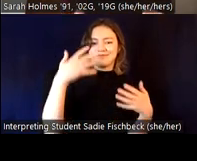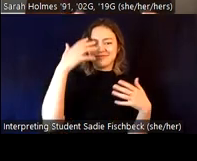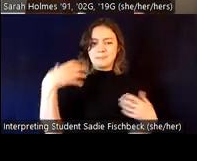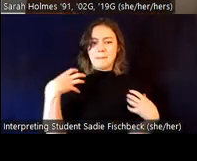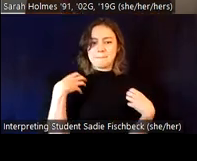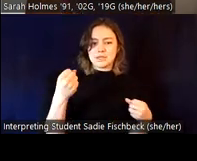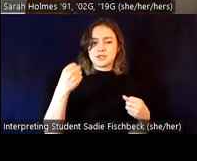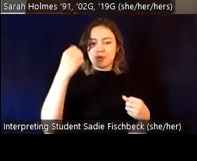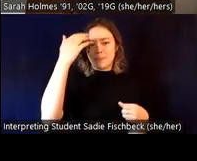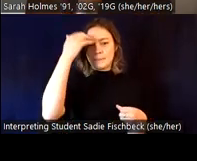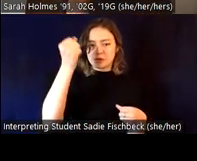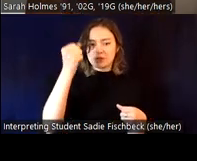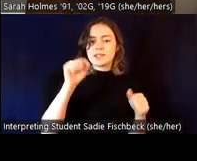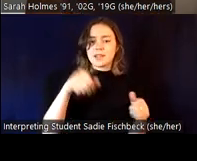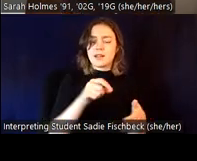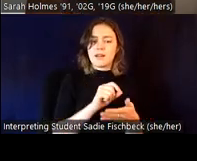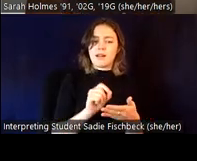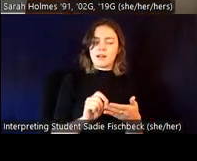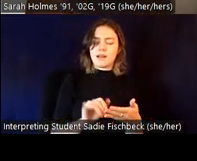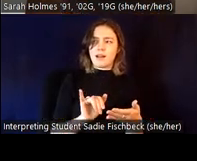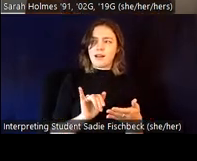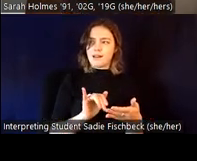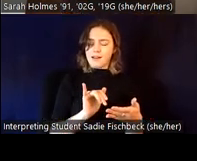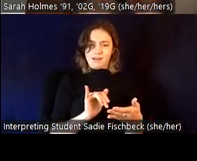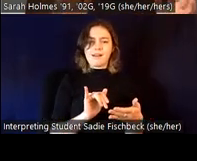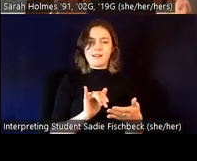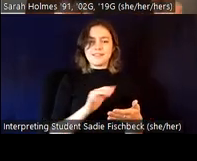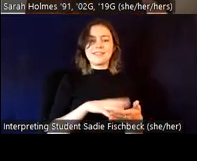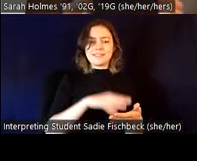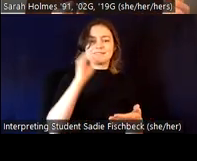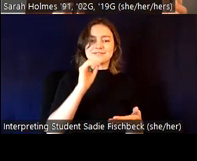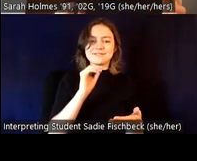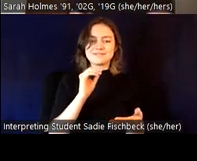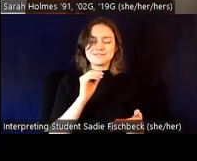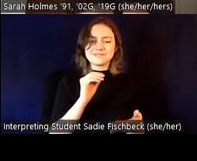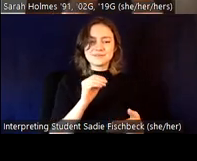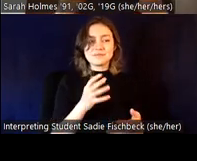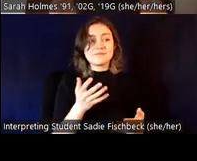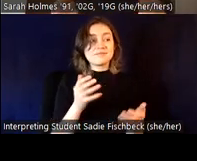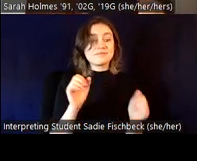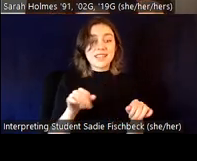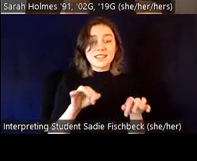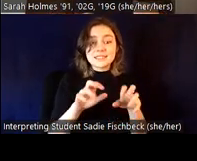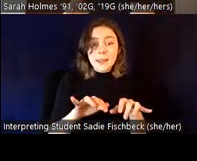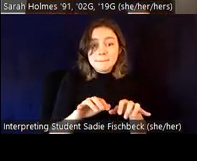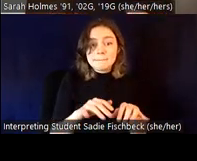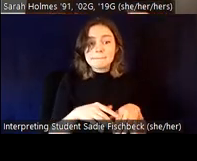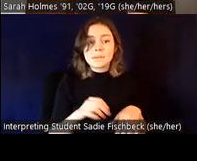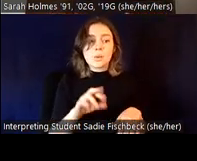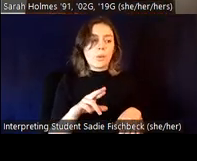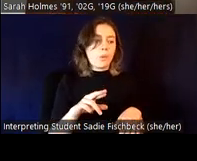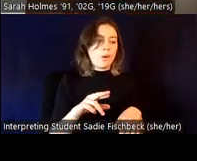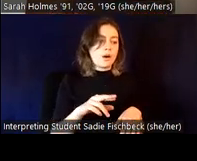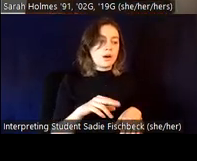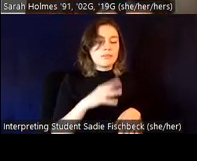you know, reprogram your brain to start using pronouns in a different way. Um, type them out if that's the way you use them or practicing those sentences out